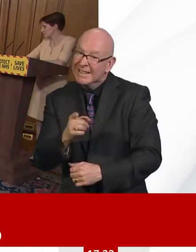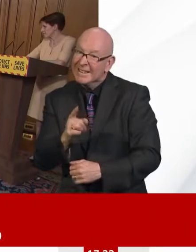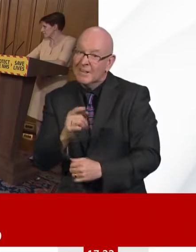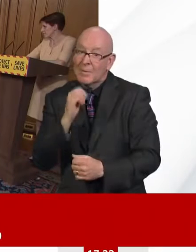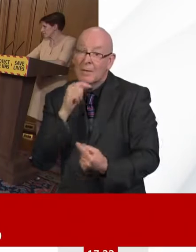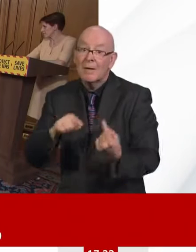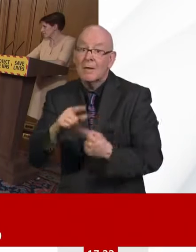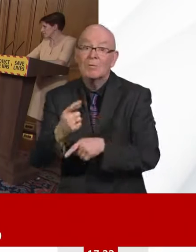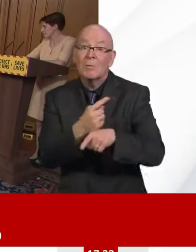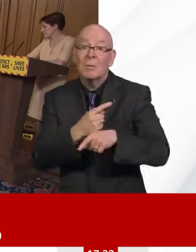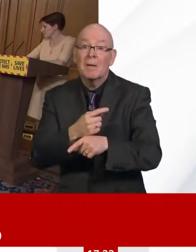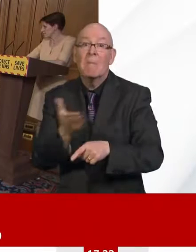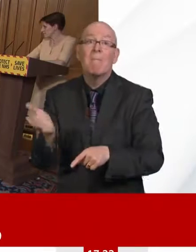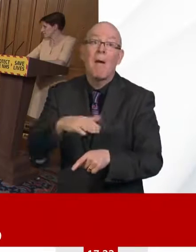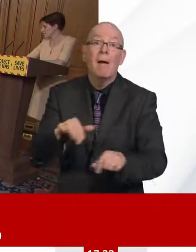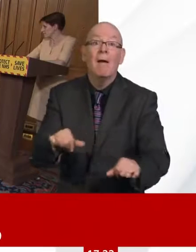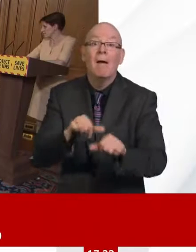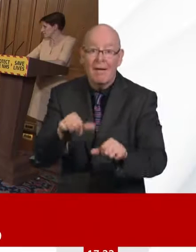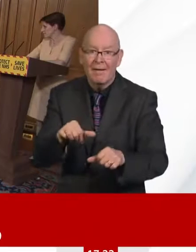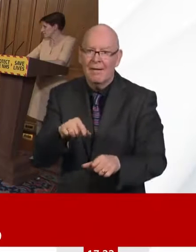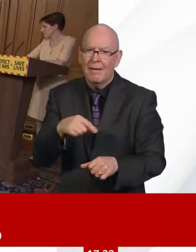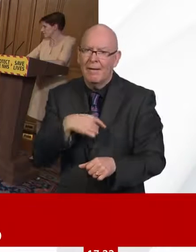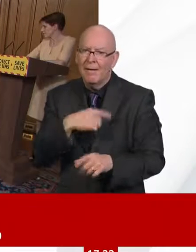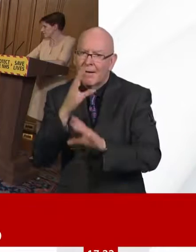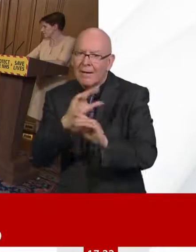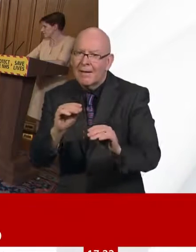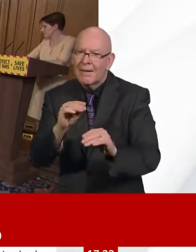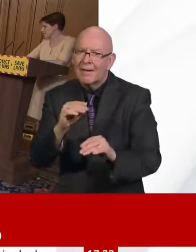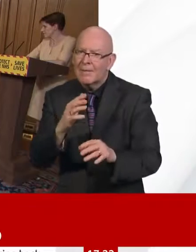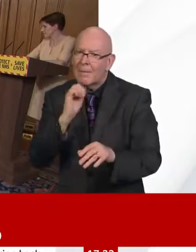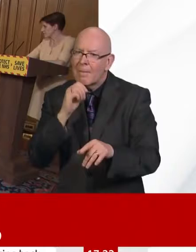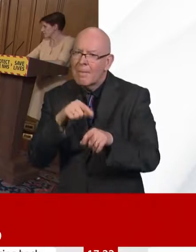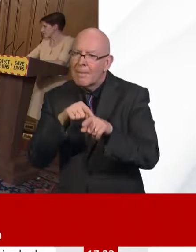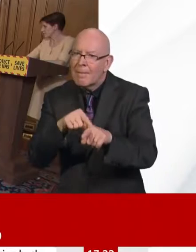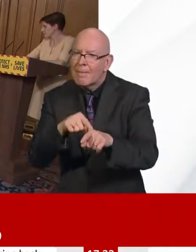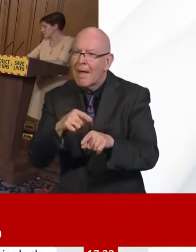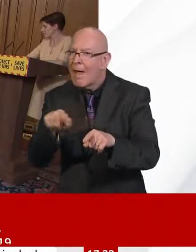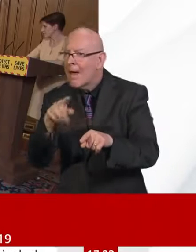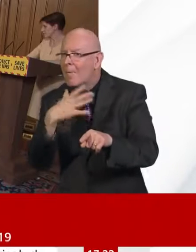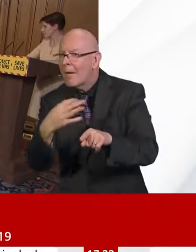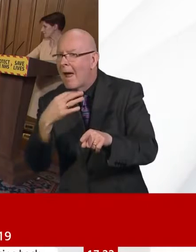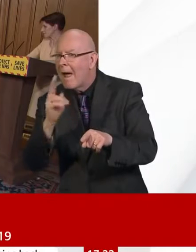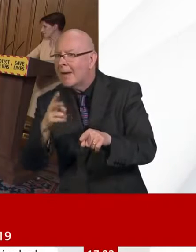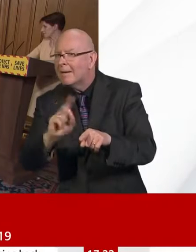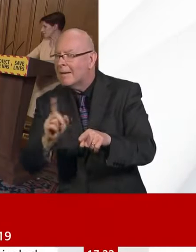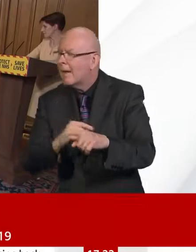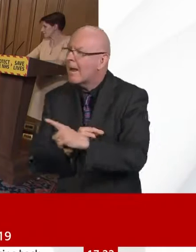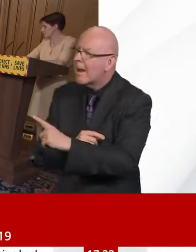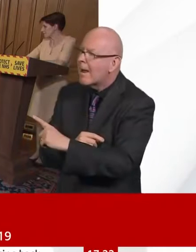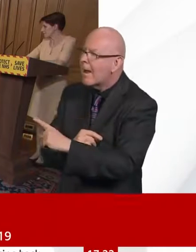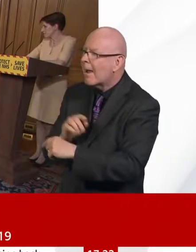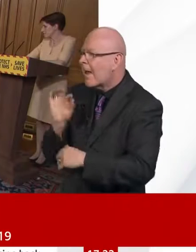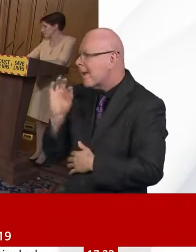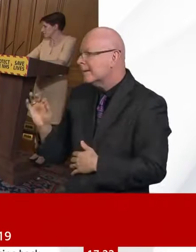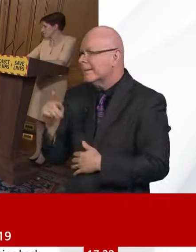hardship means for many people in Britain for many companies. But I'm also wondering whether the hardship